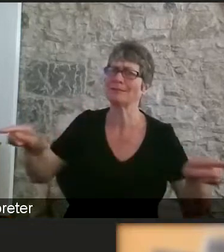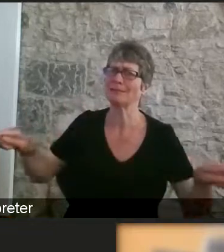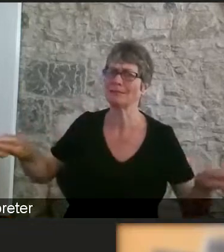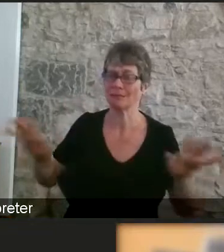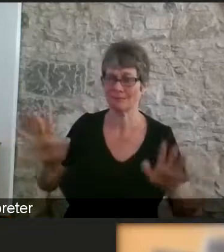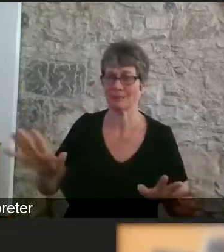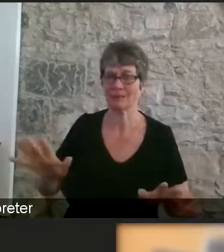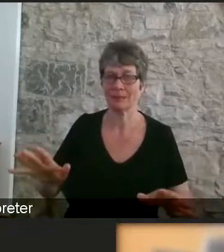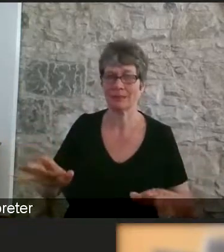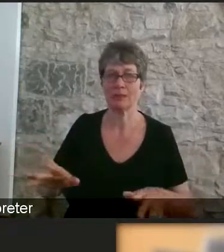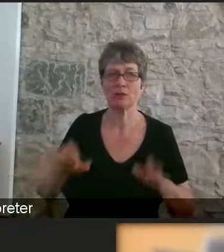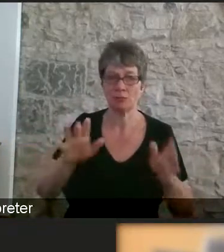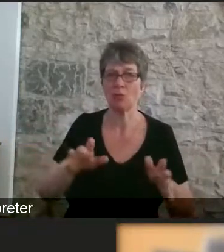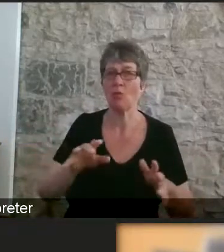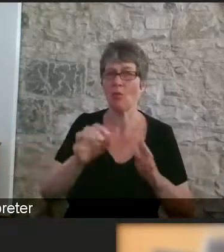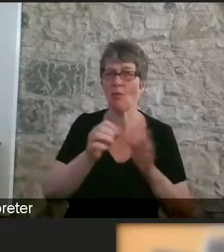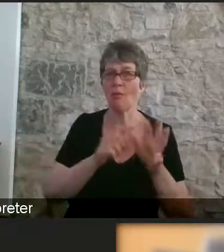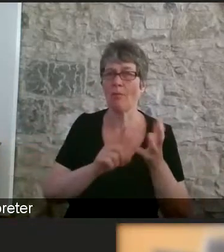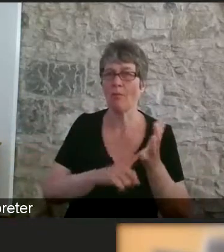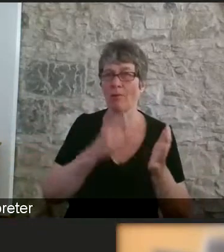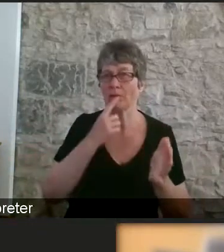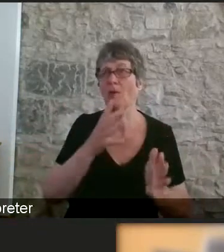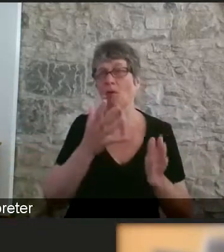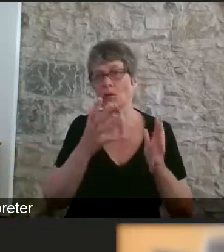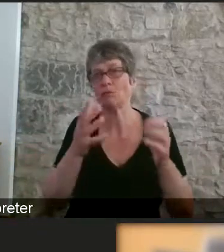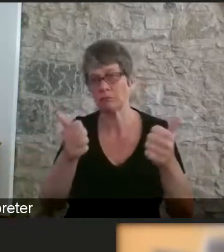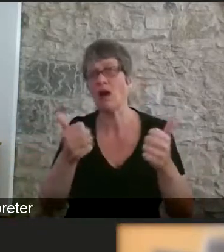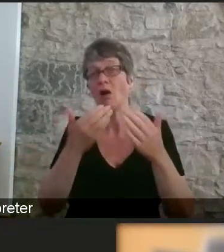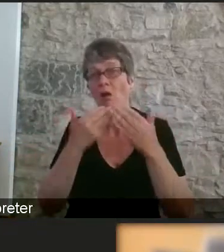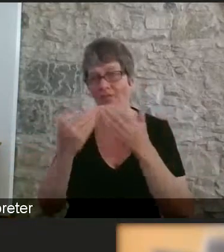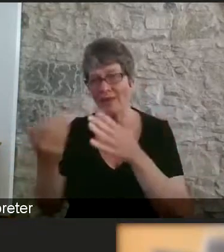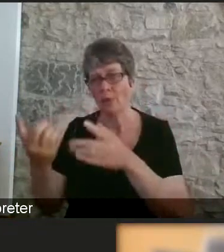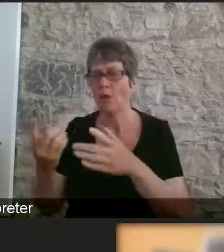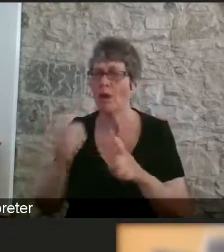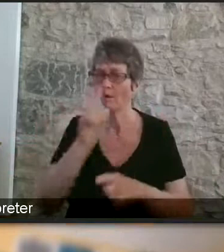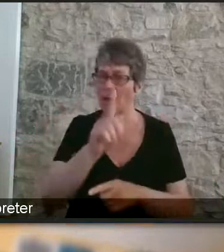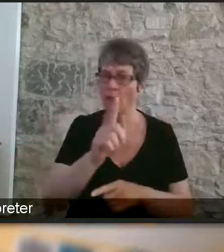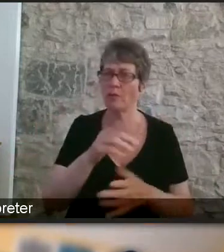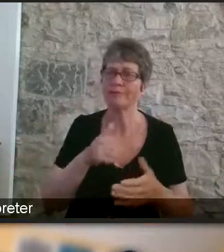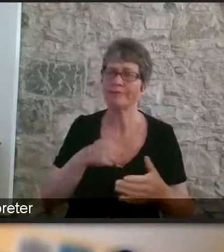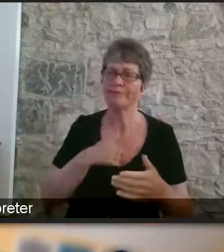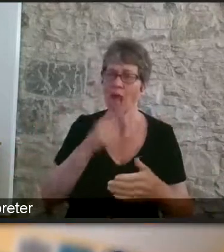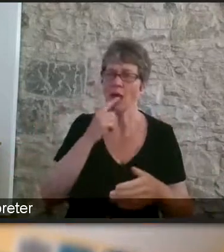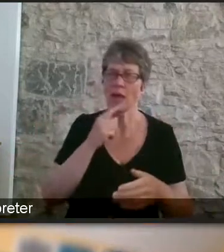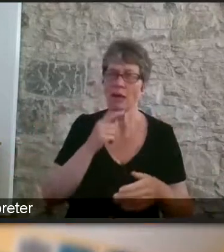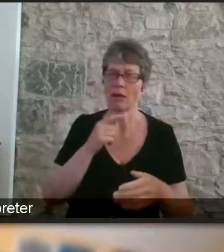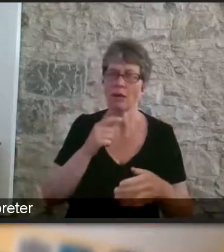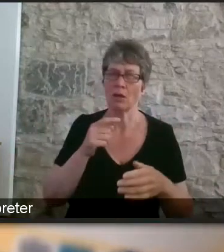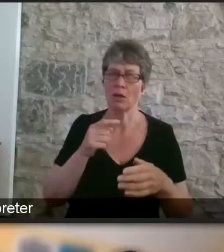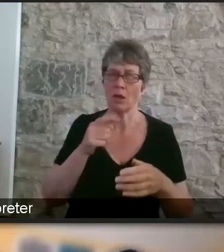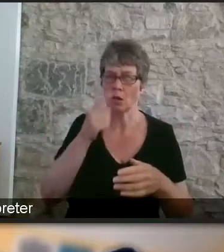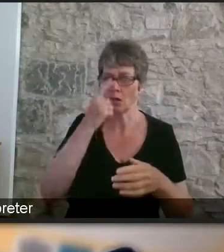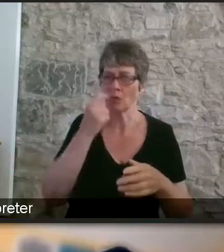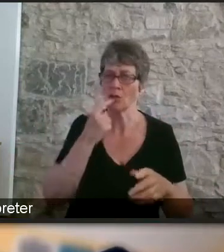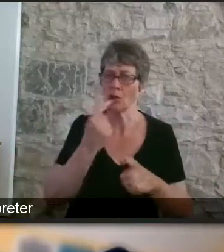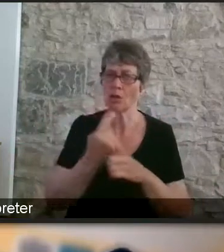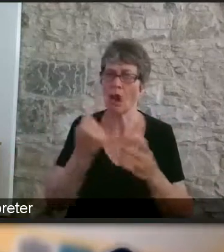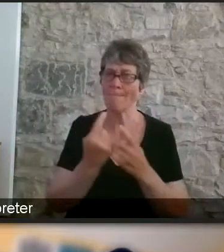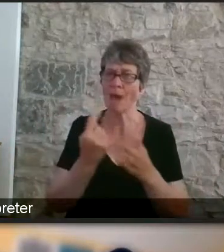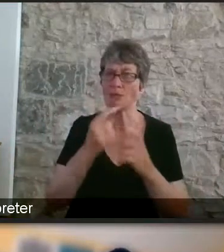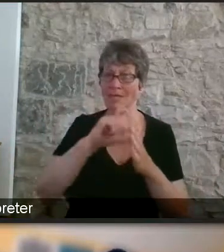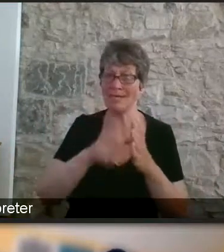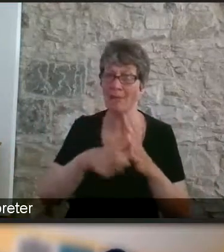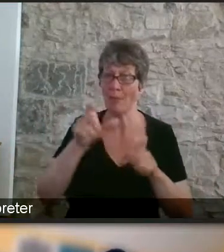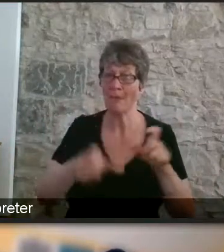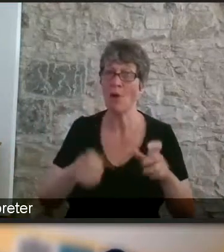context. Thank you for that. With that context, I want to focus a little bit more on the experience of disabled people in particular. I am going to go to Bela